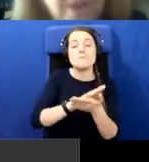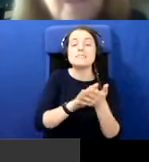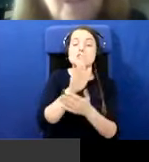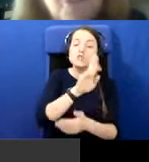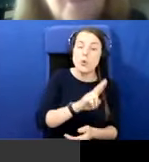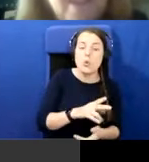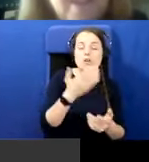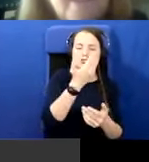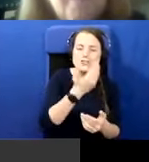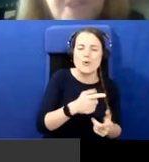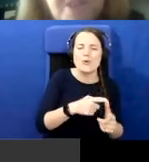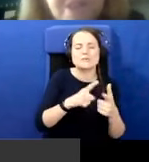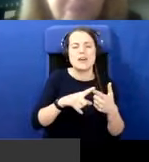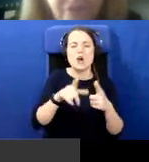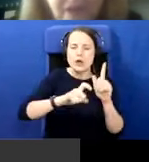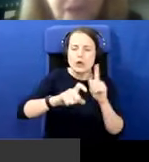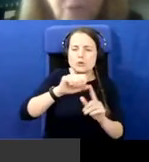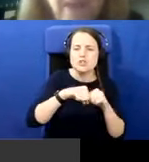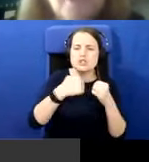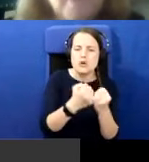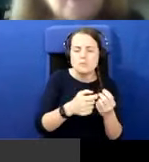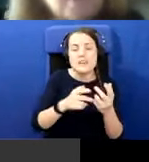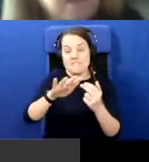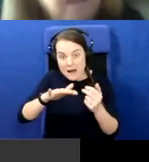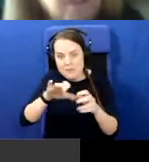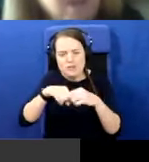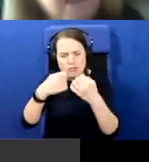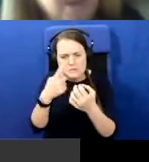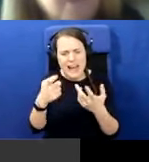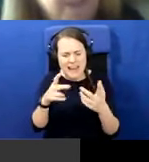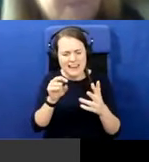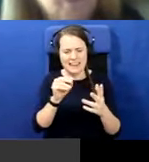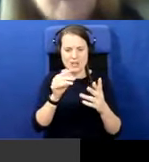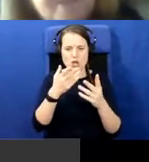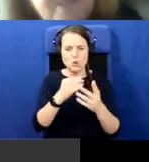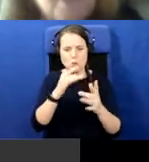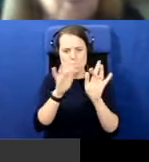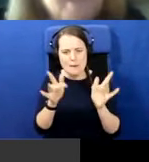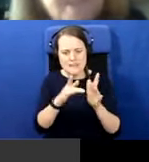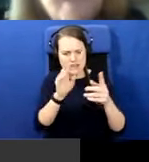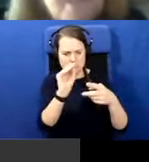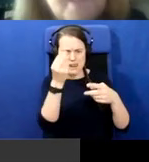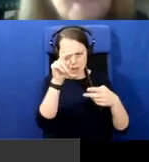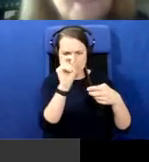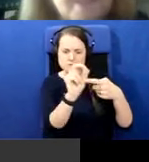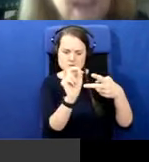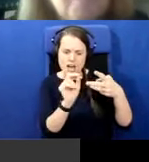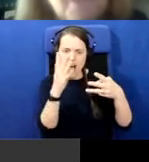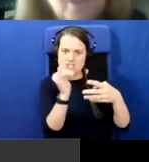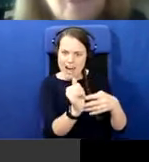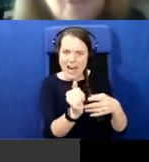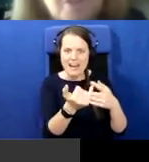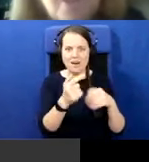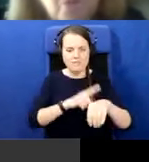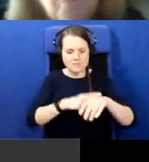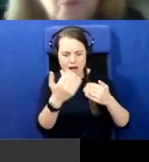go in through these and put in the name for a locality and check about episodes, individuals, and incidents that happened